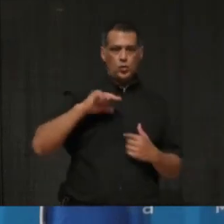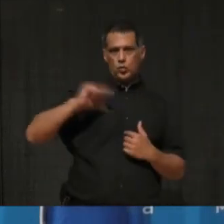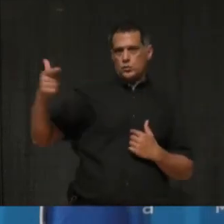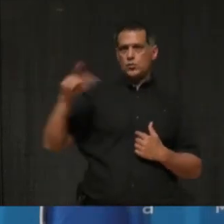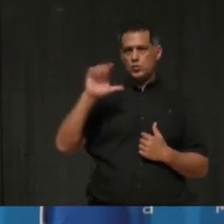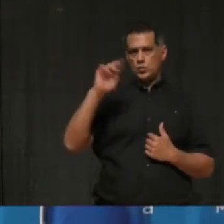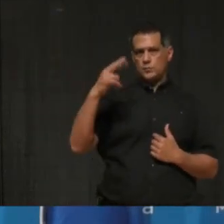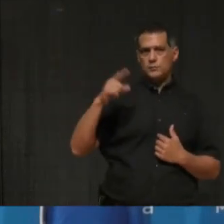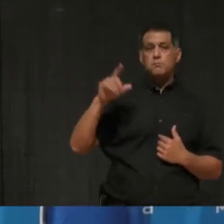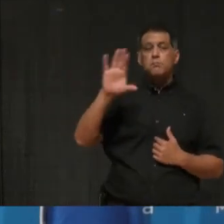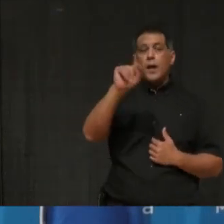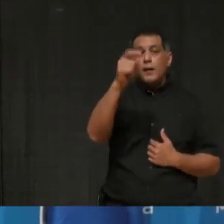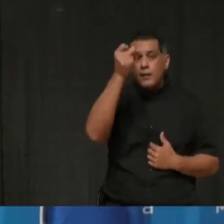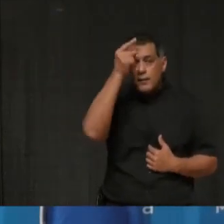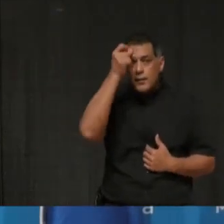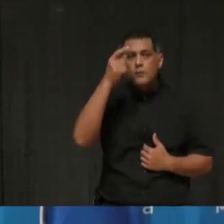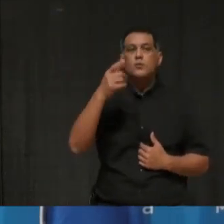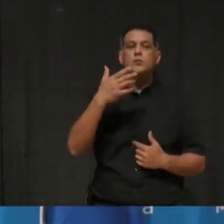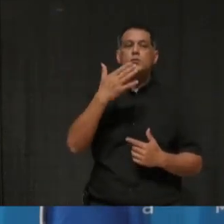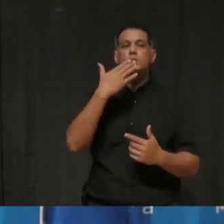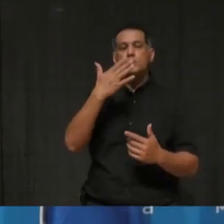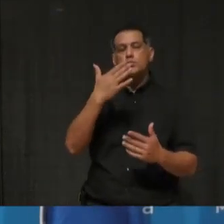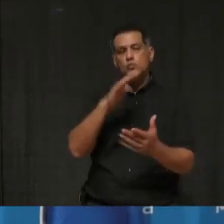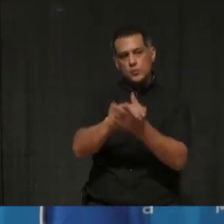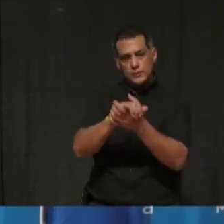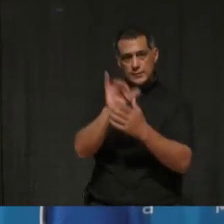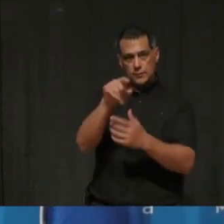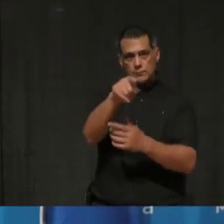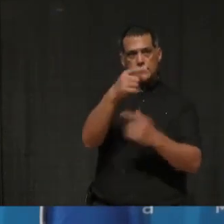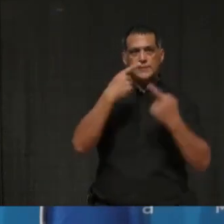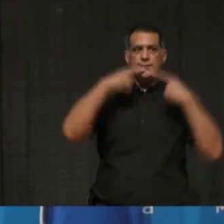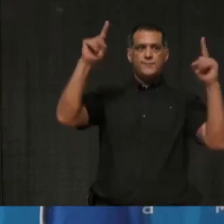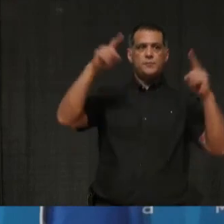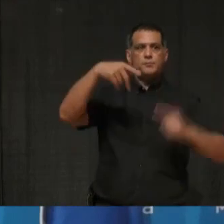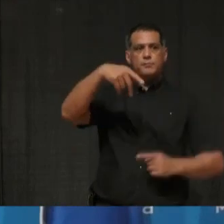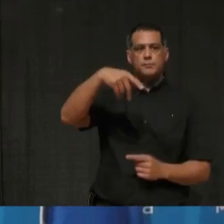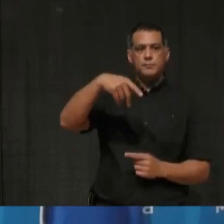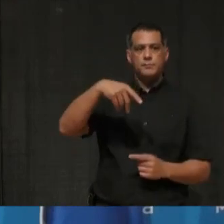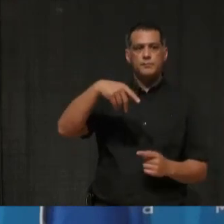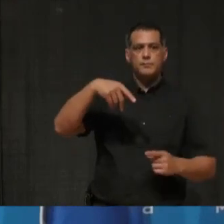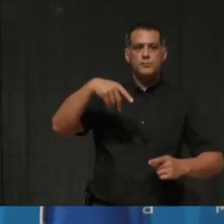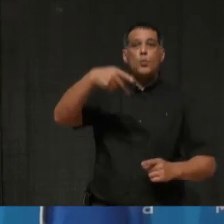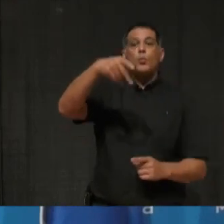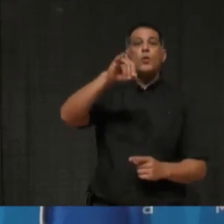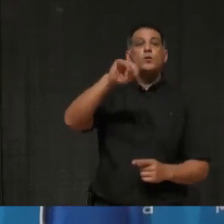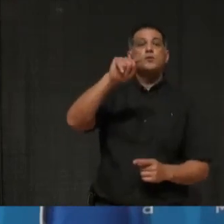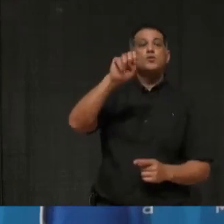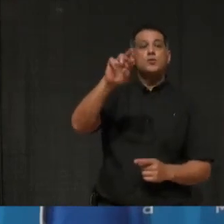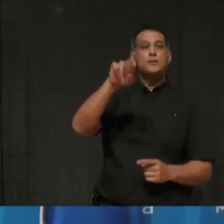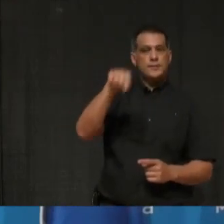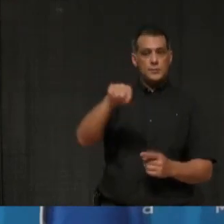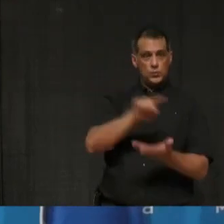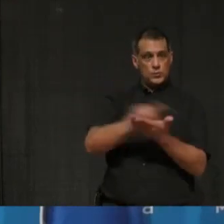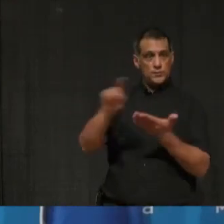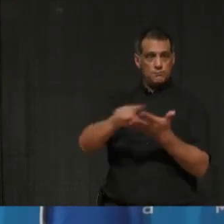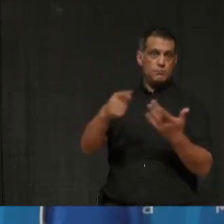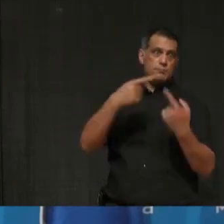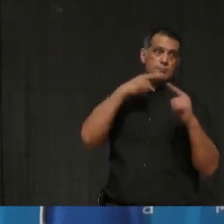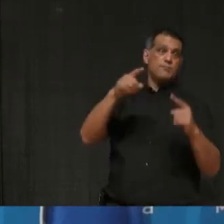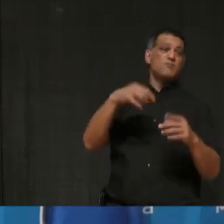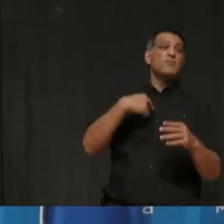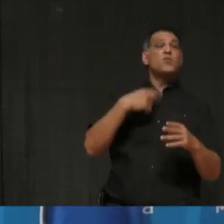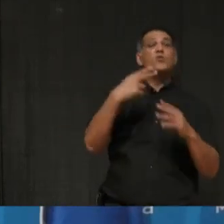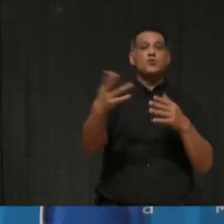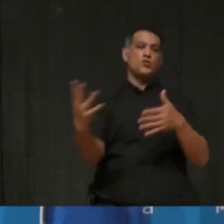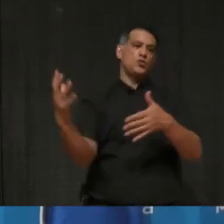if I might just say a warmest congratulations on the success the pointer has seen this week on being announced as one of the most, on the top 50 list